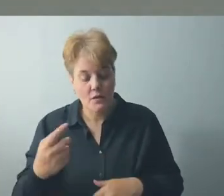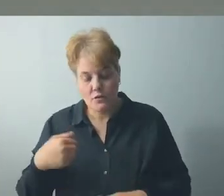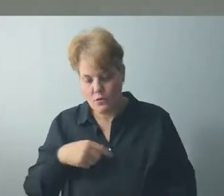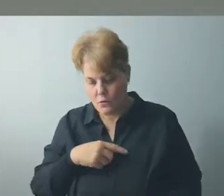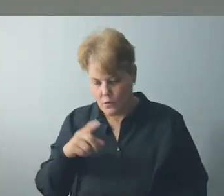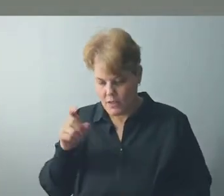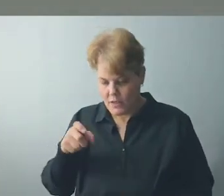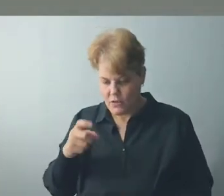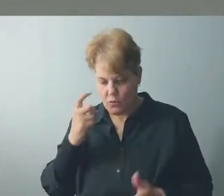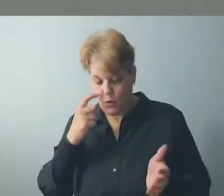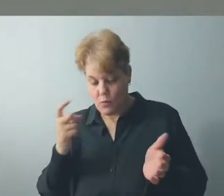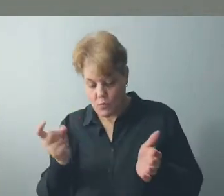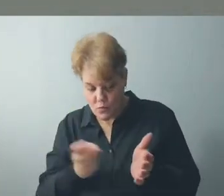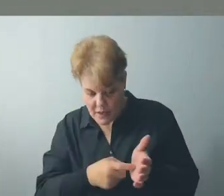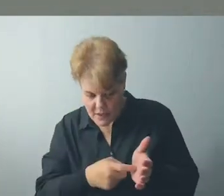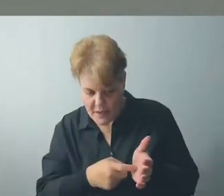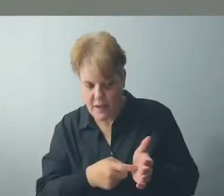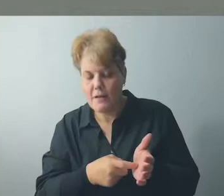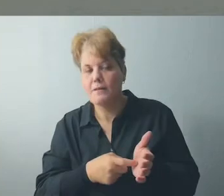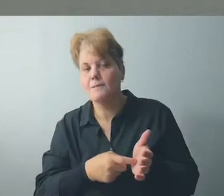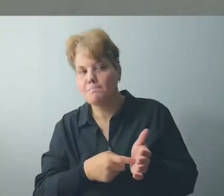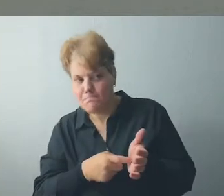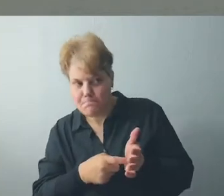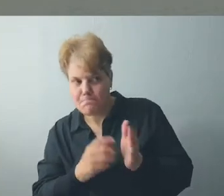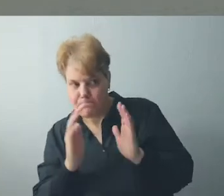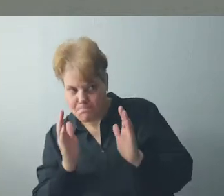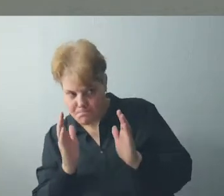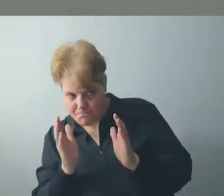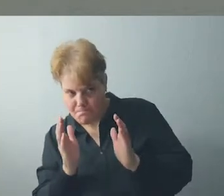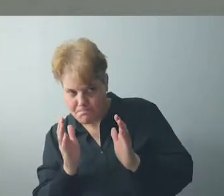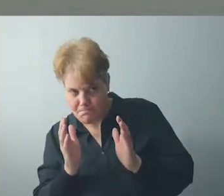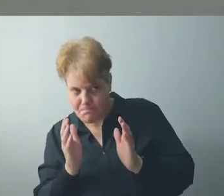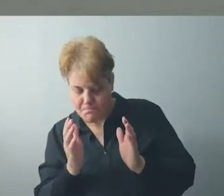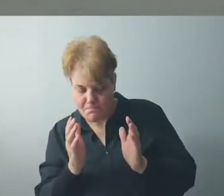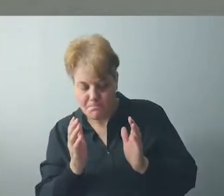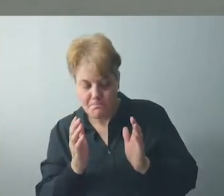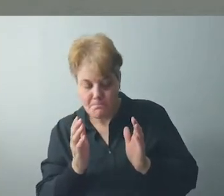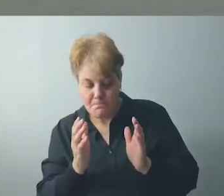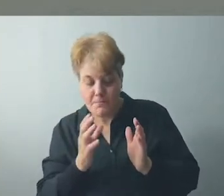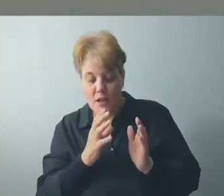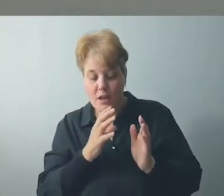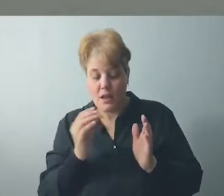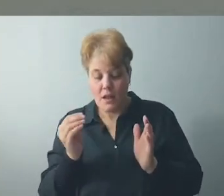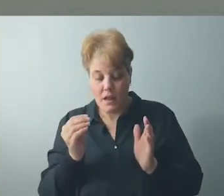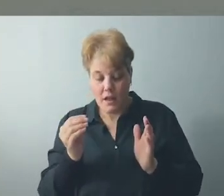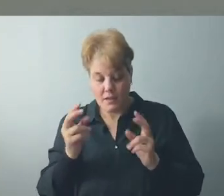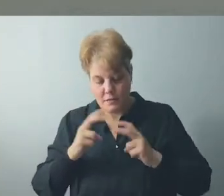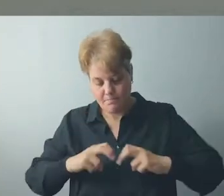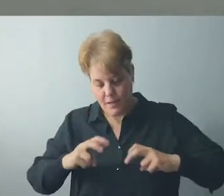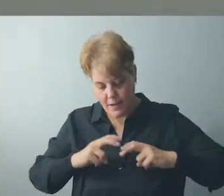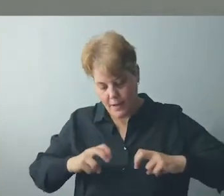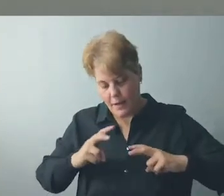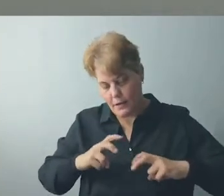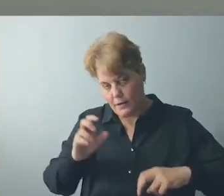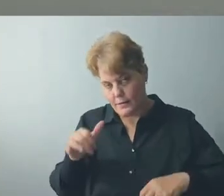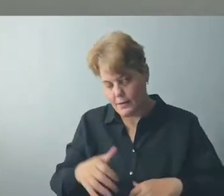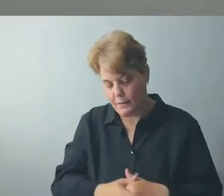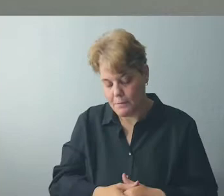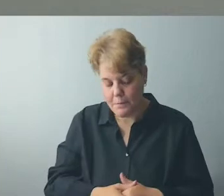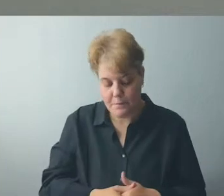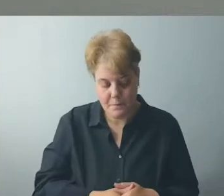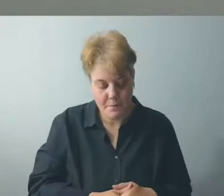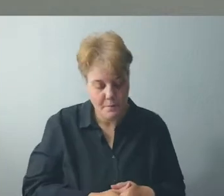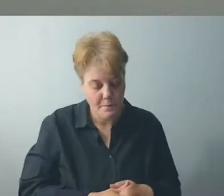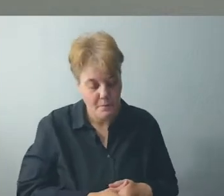them consciously like not trusting other motorists or subconsciously like not trusting certain types of motorists